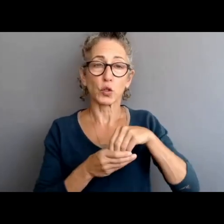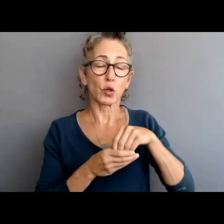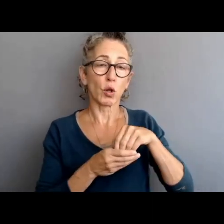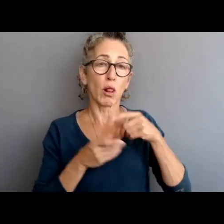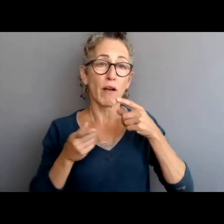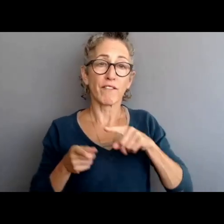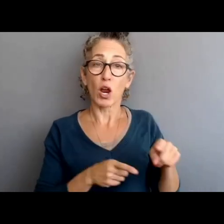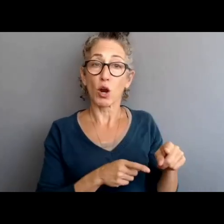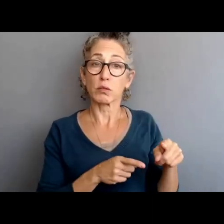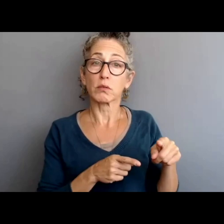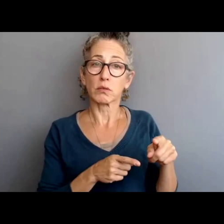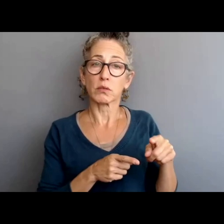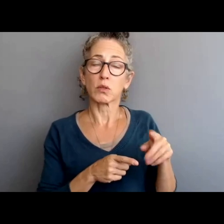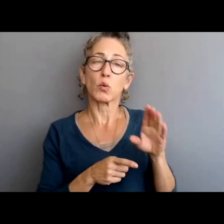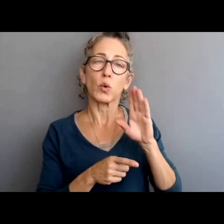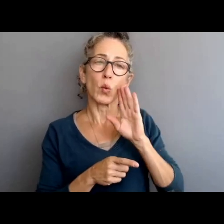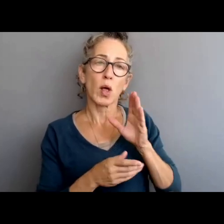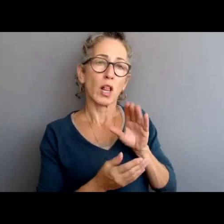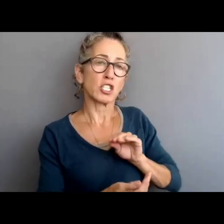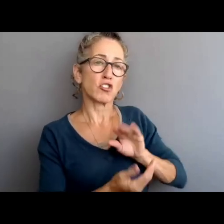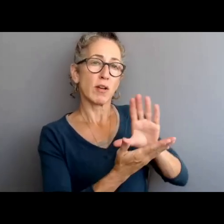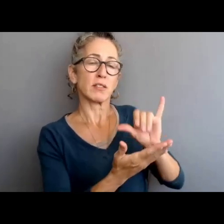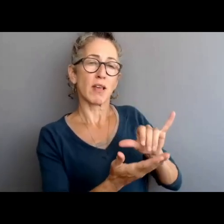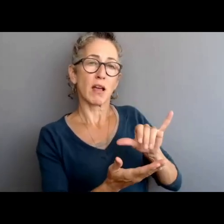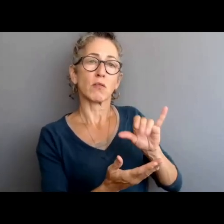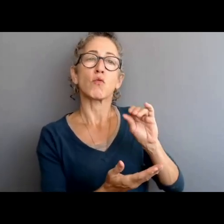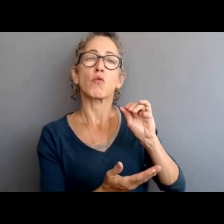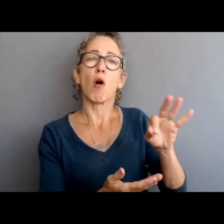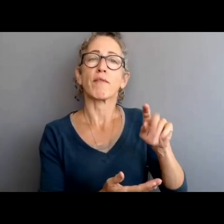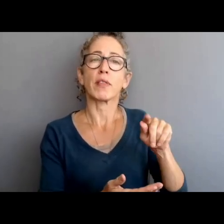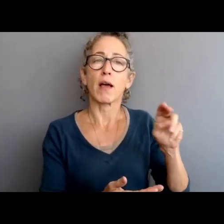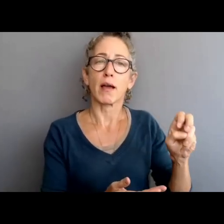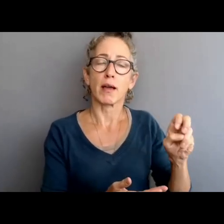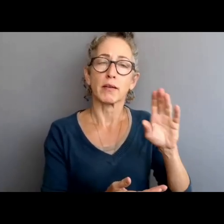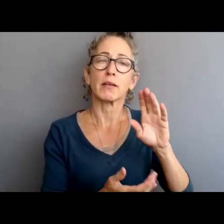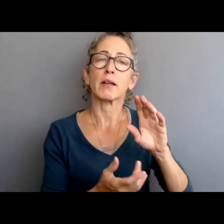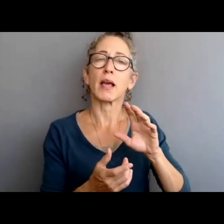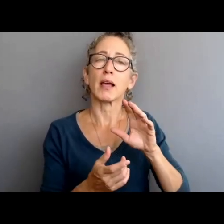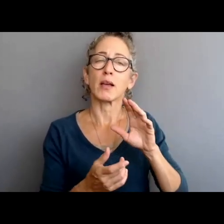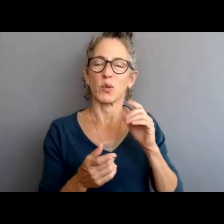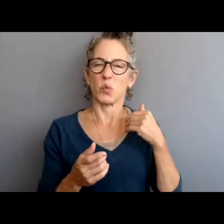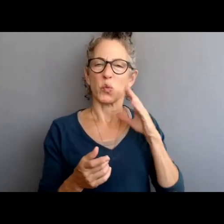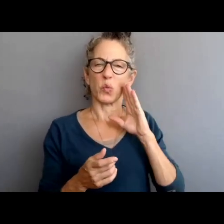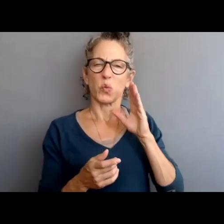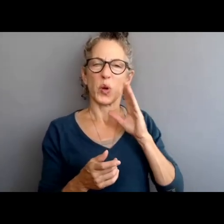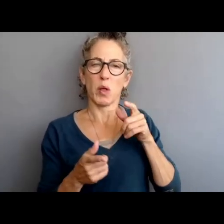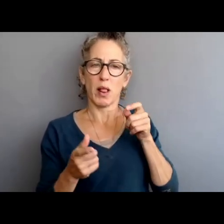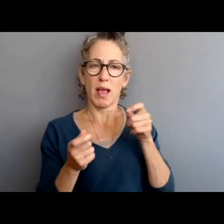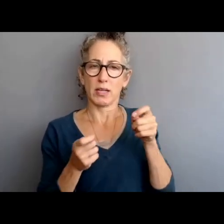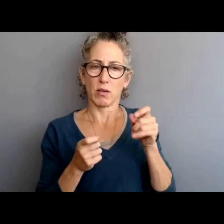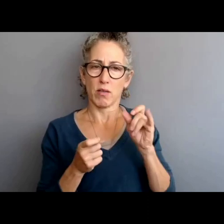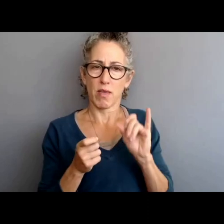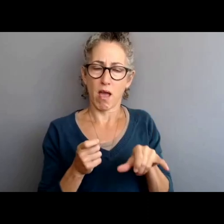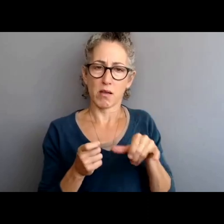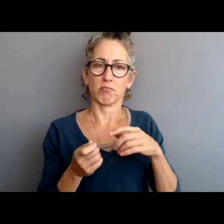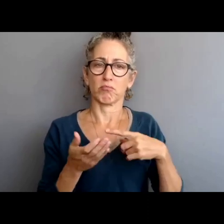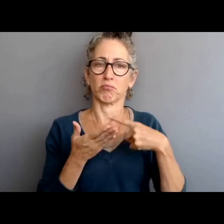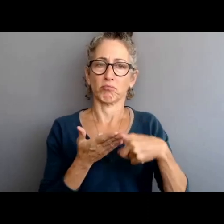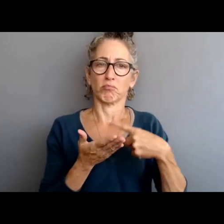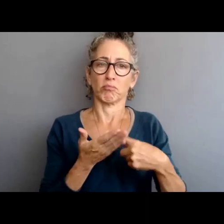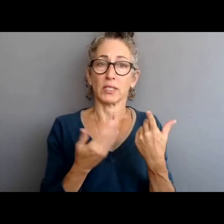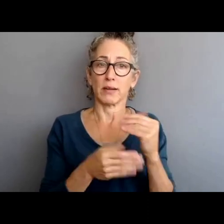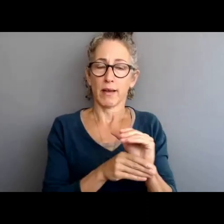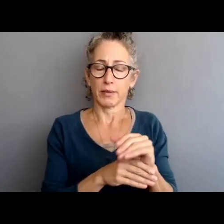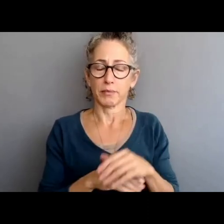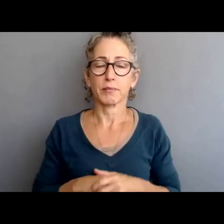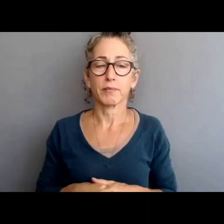will be addressed offline and BIA will discuss how to handle those types of questions in the webinar this evening. We will have a series